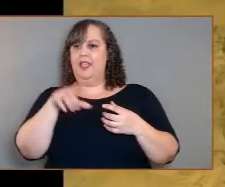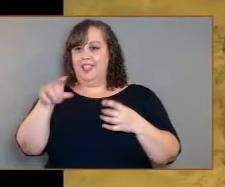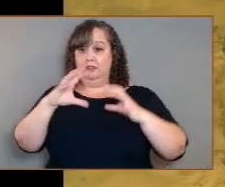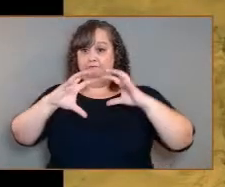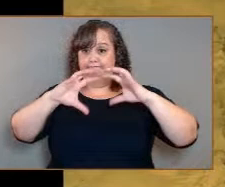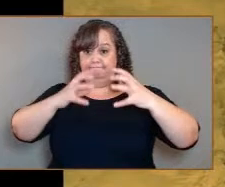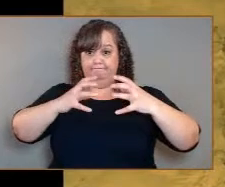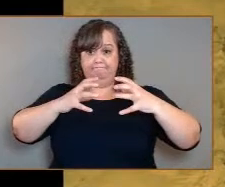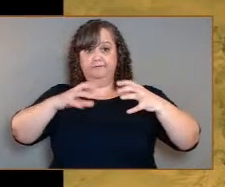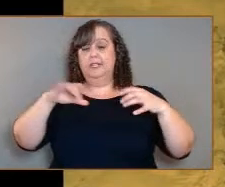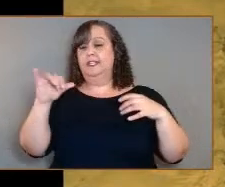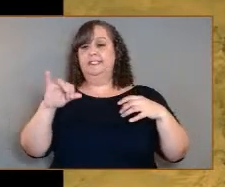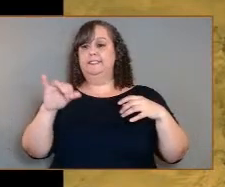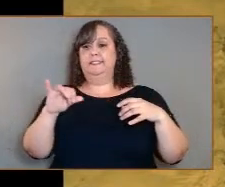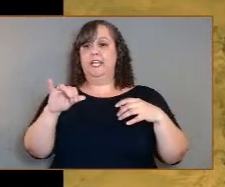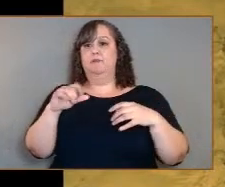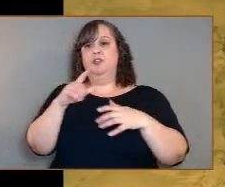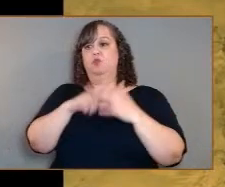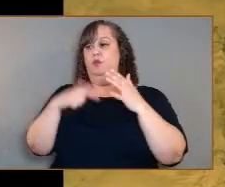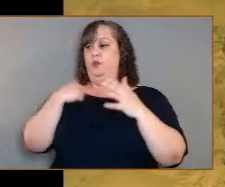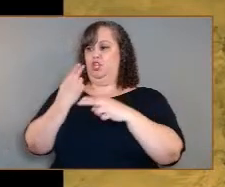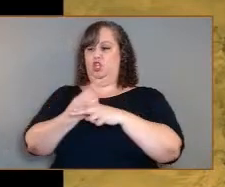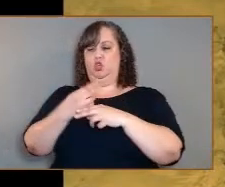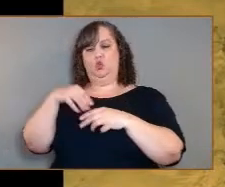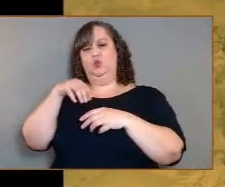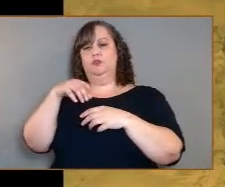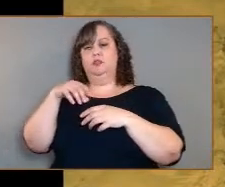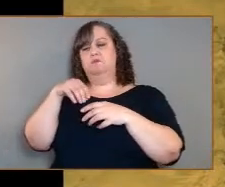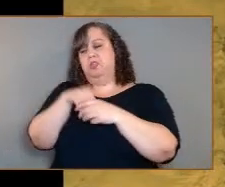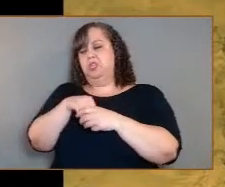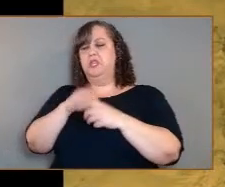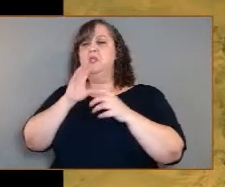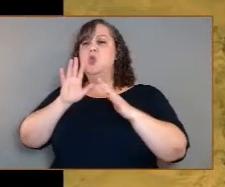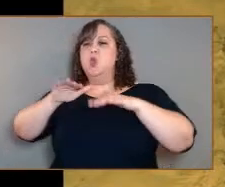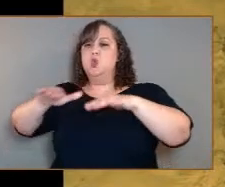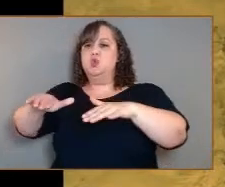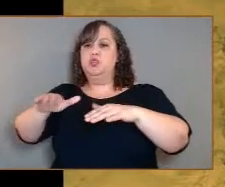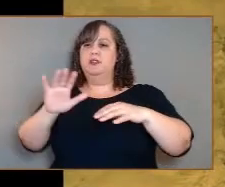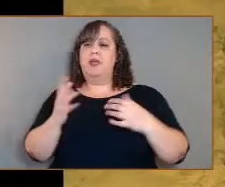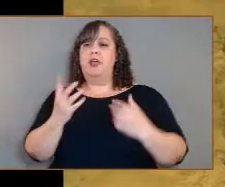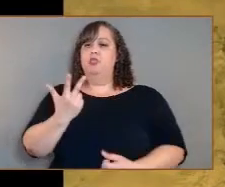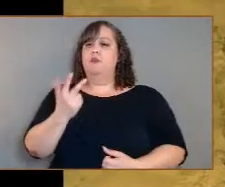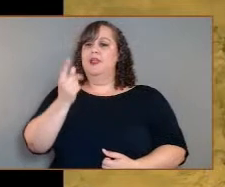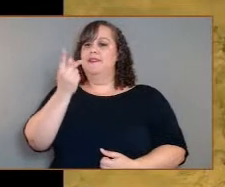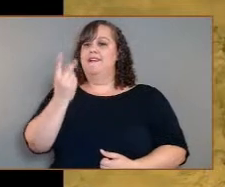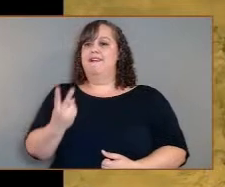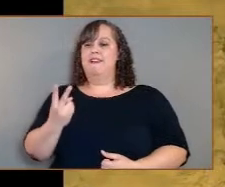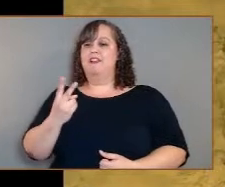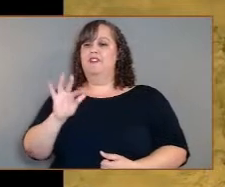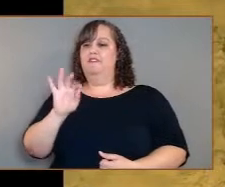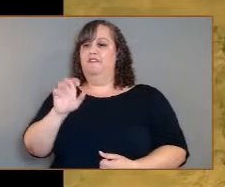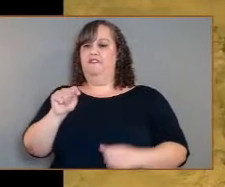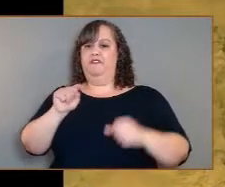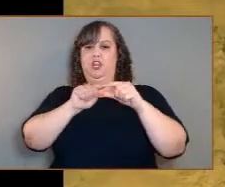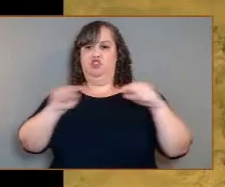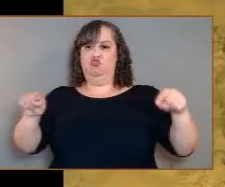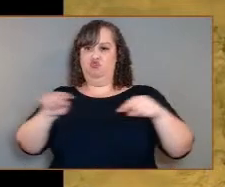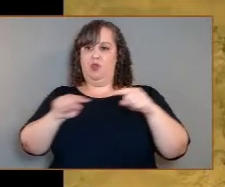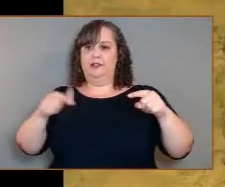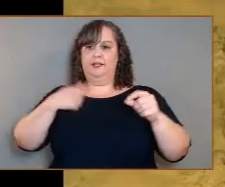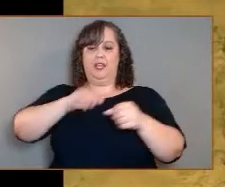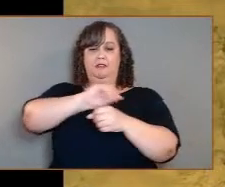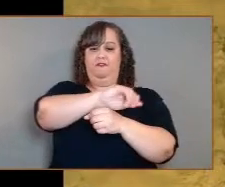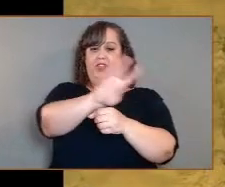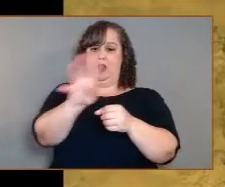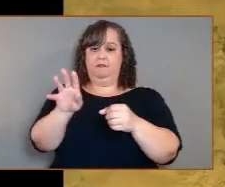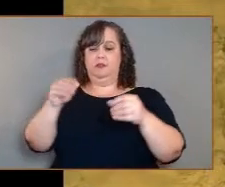explorers. You can see the da Vinci probe there. It's about three and a half feet across. It has spin veins, so we can take beautiful images all the way